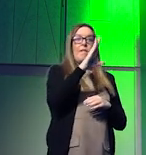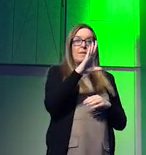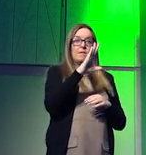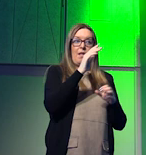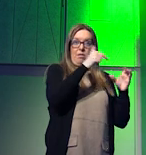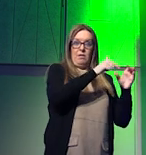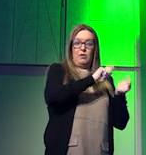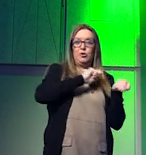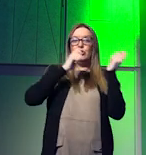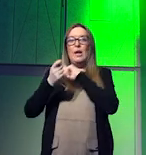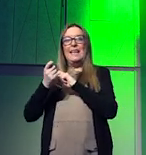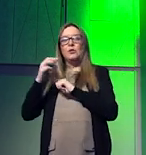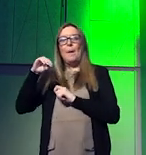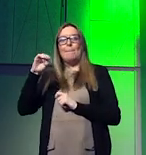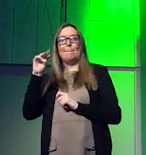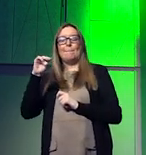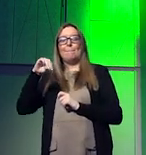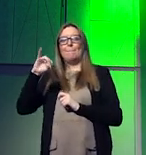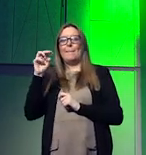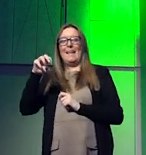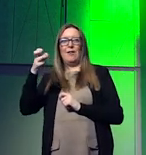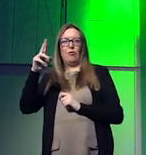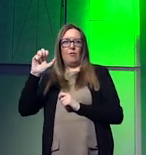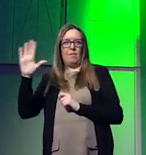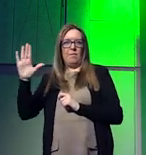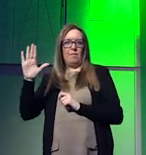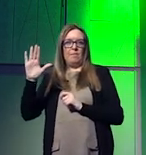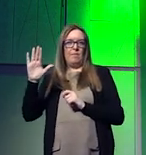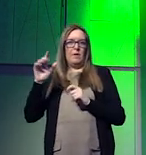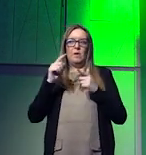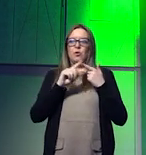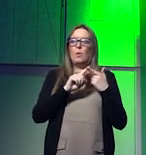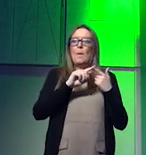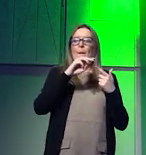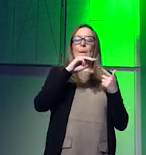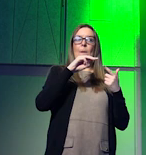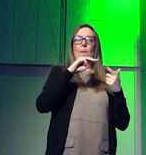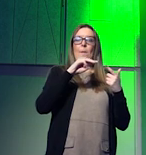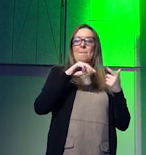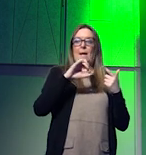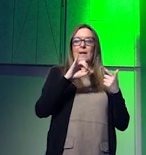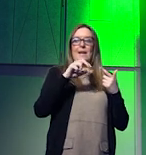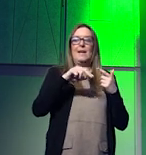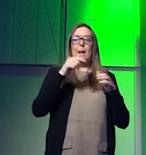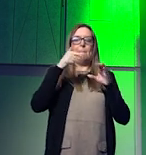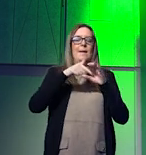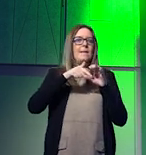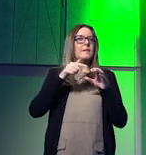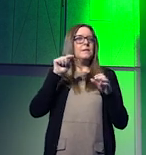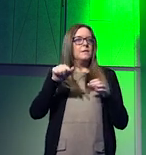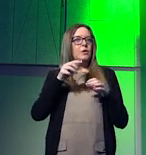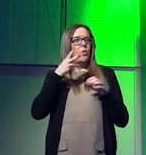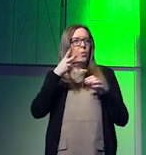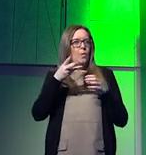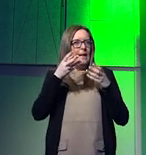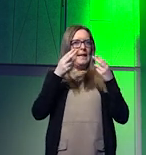base mining is extremely water intensive it also for entire mineral supply chains we